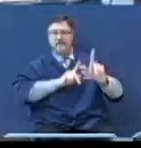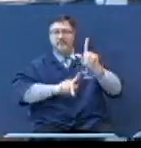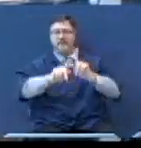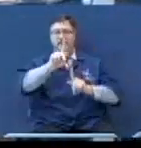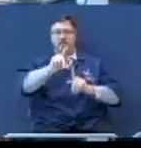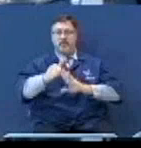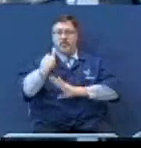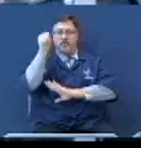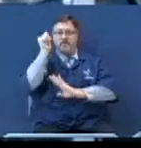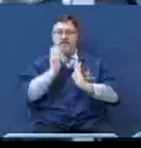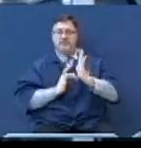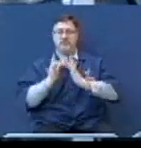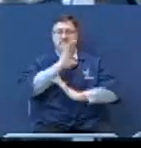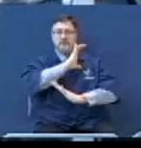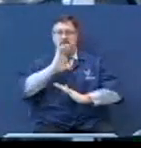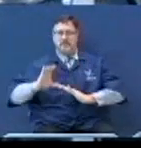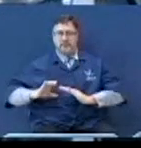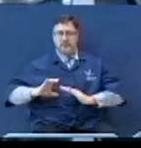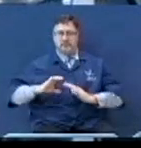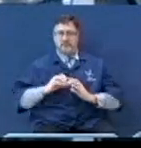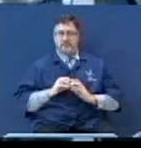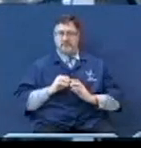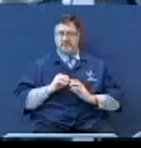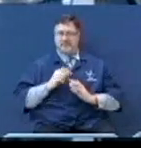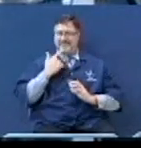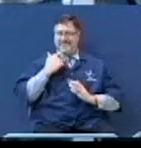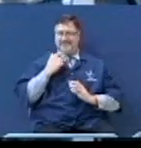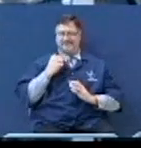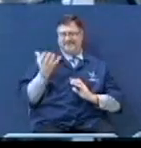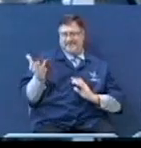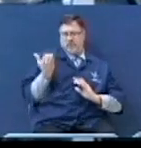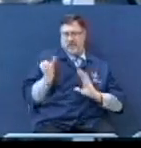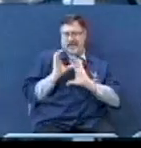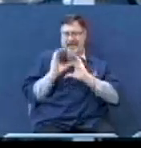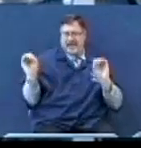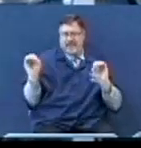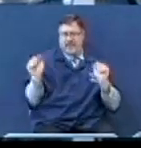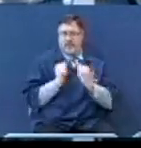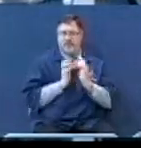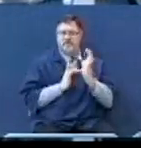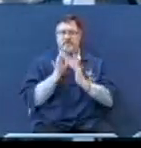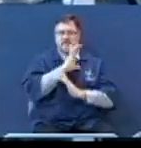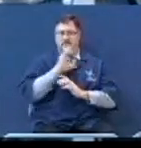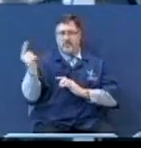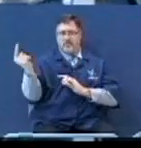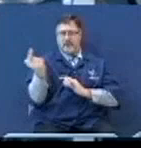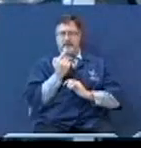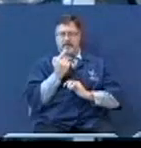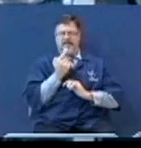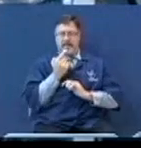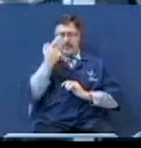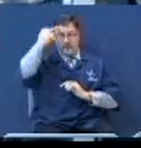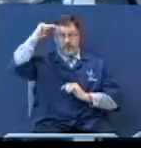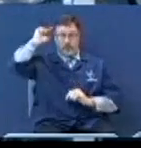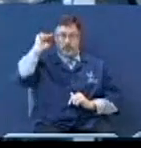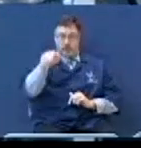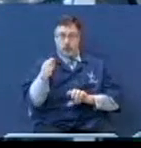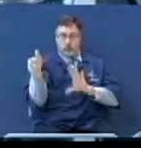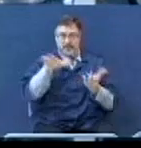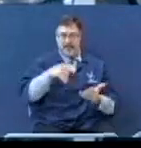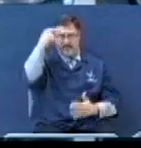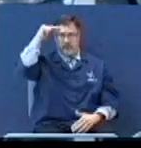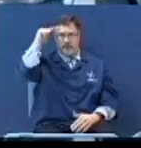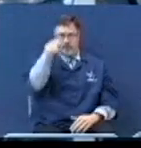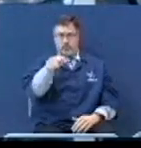Christ for you to revile him and say I don't want no part of him when he came exclusively to die for